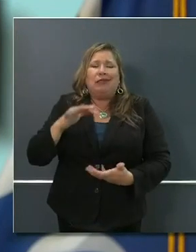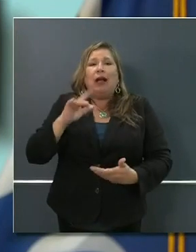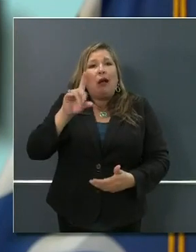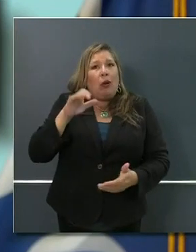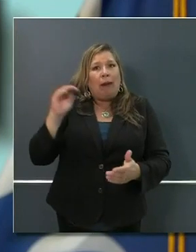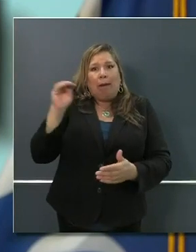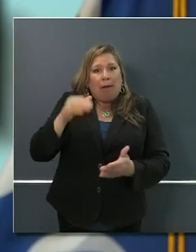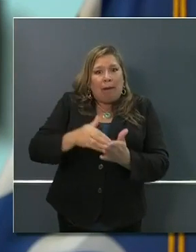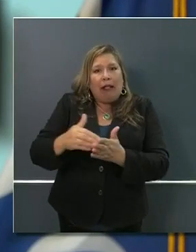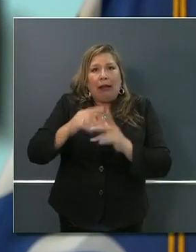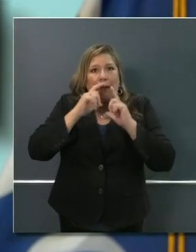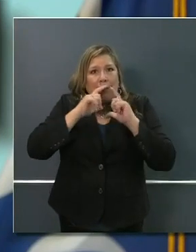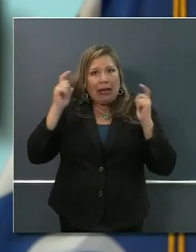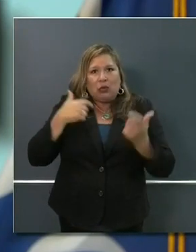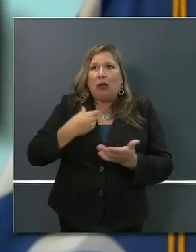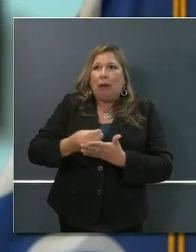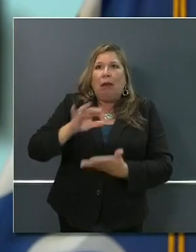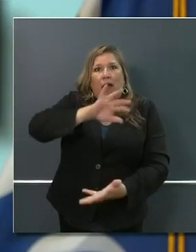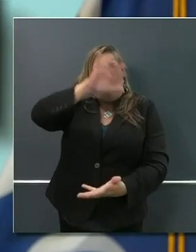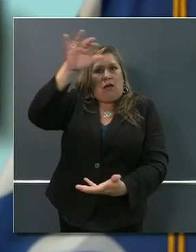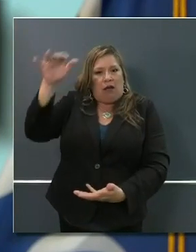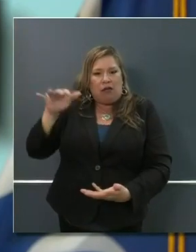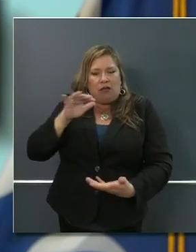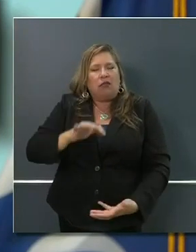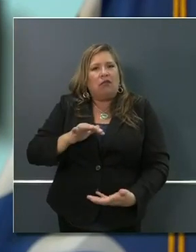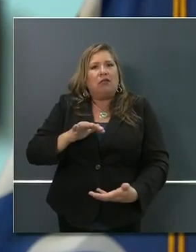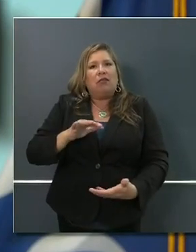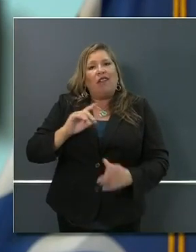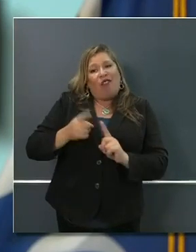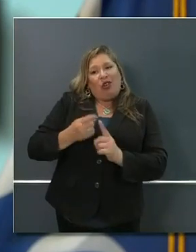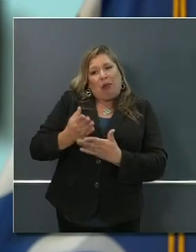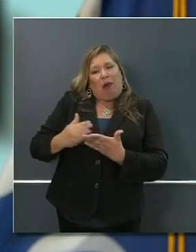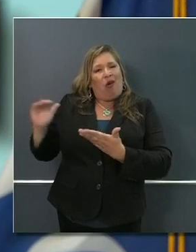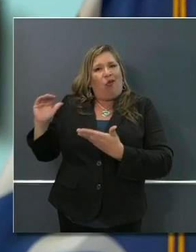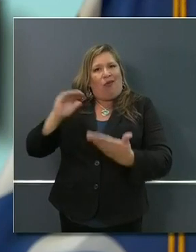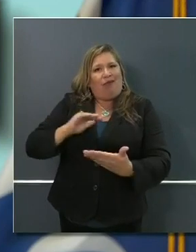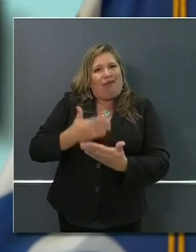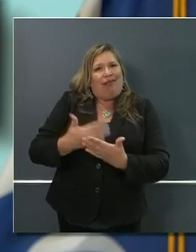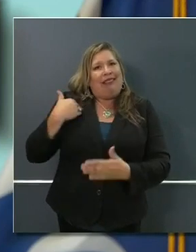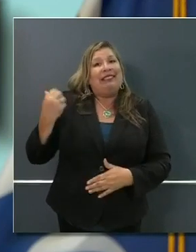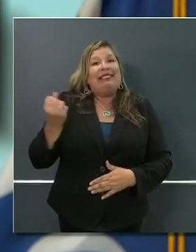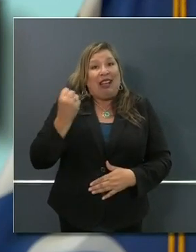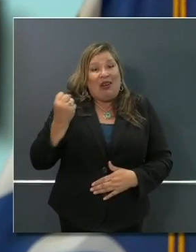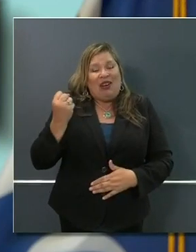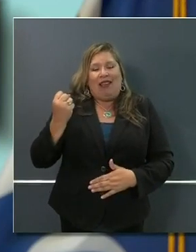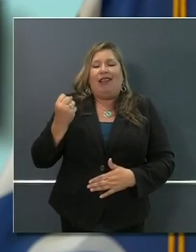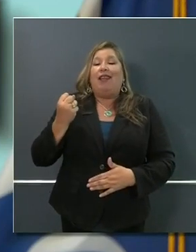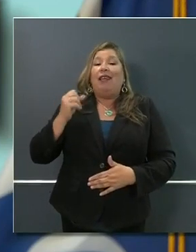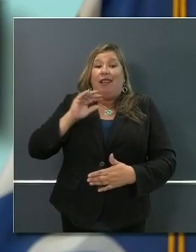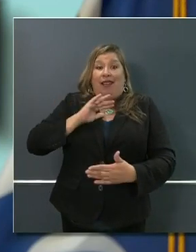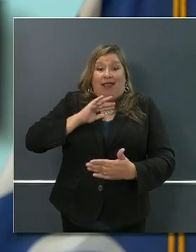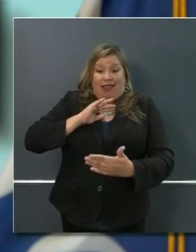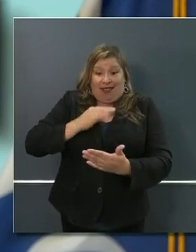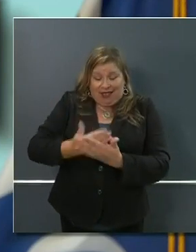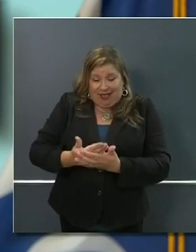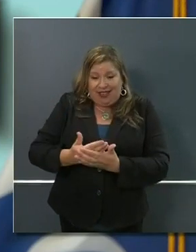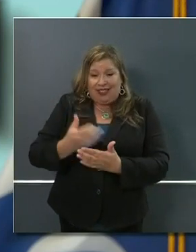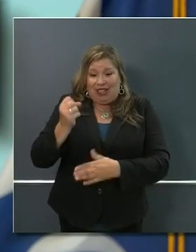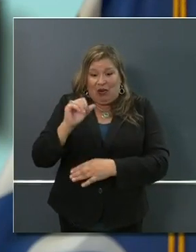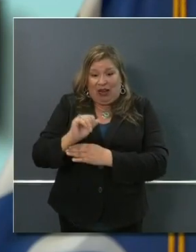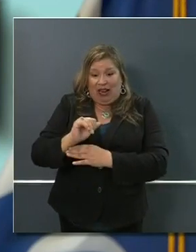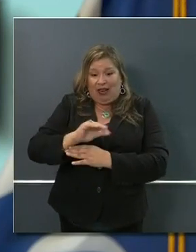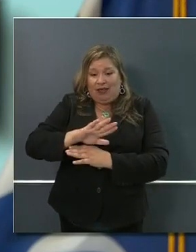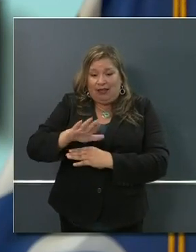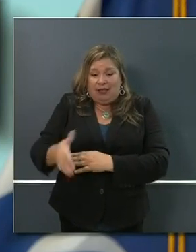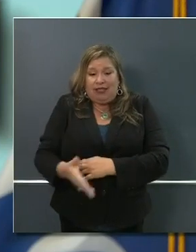masks. First, again, arrived on Saturday night, got into the state warehouse on Sunday, started getting distributed